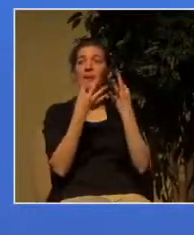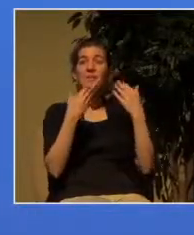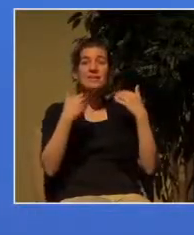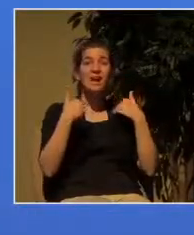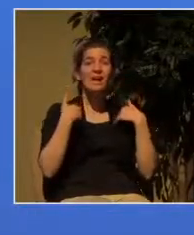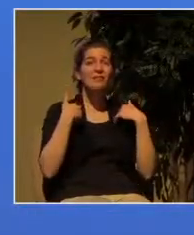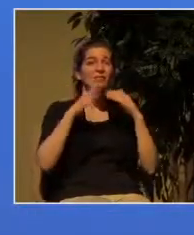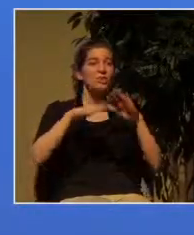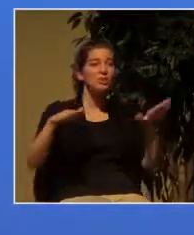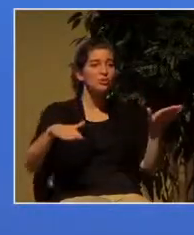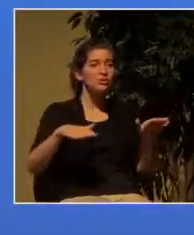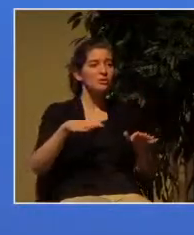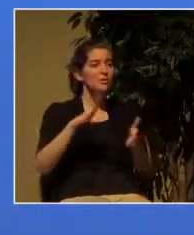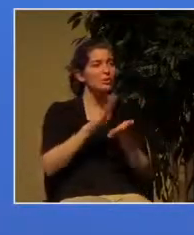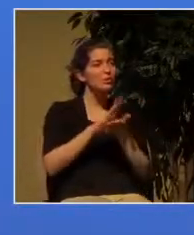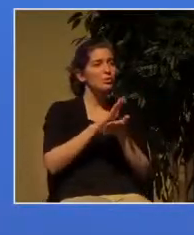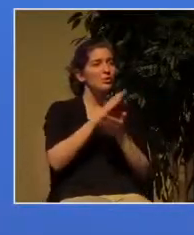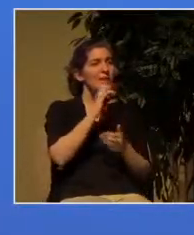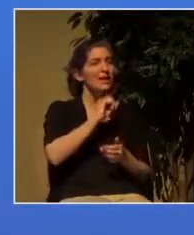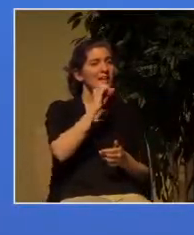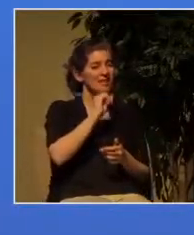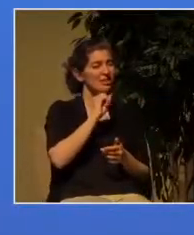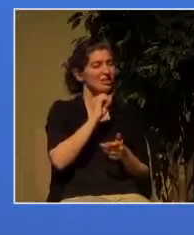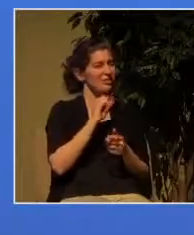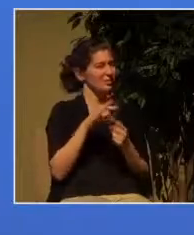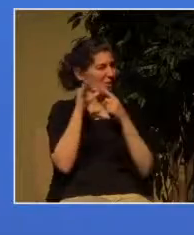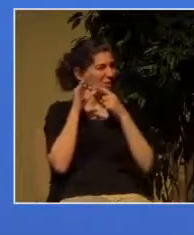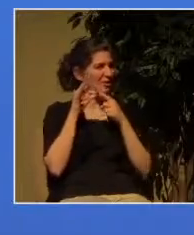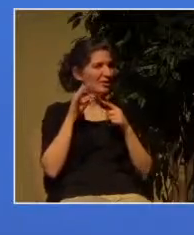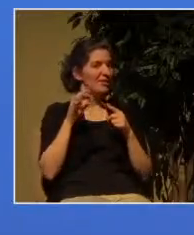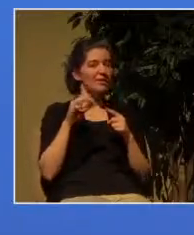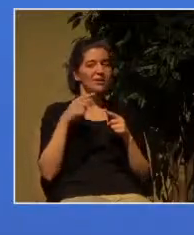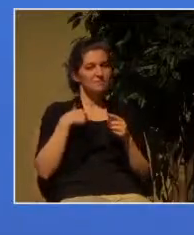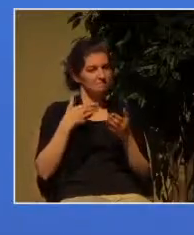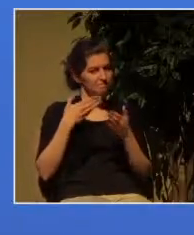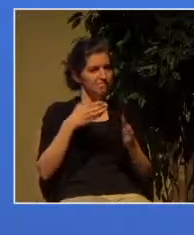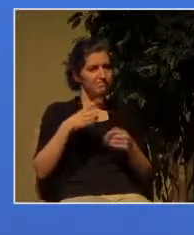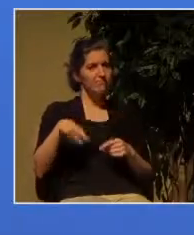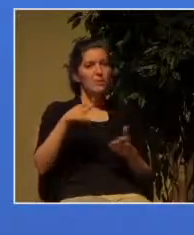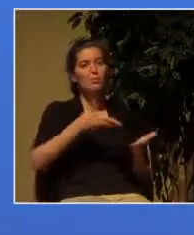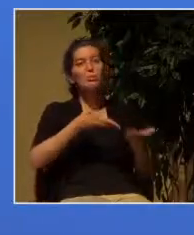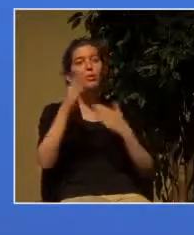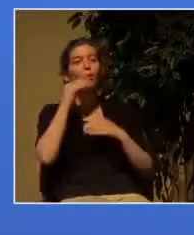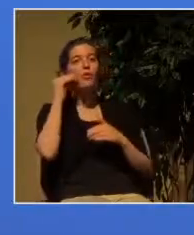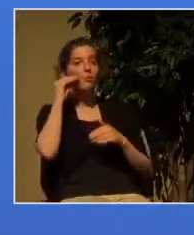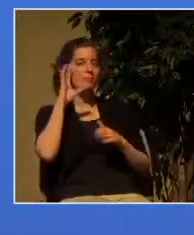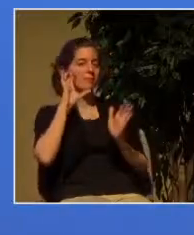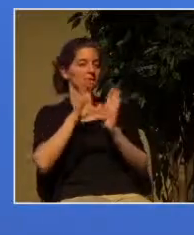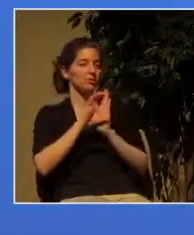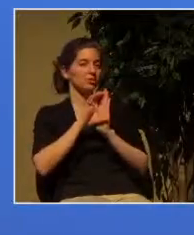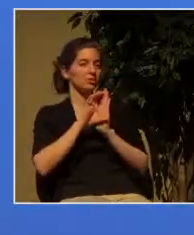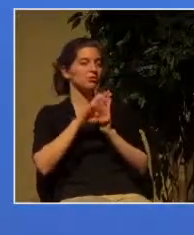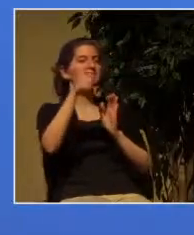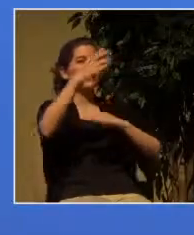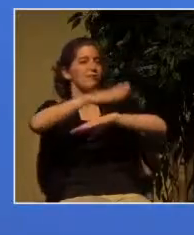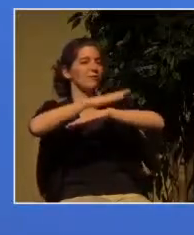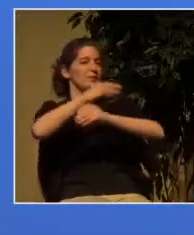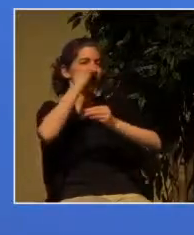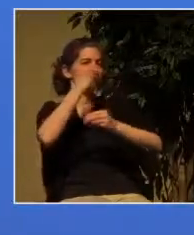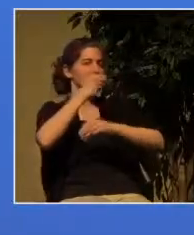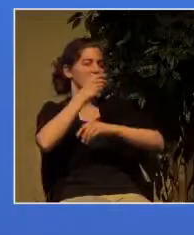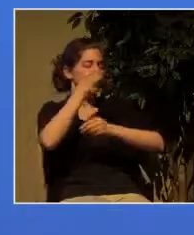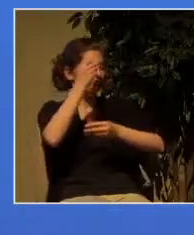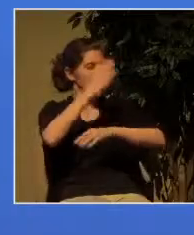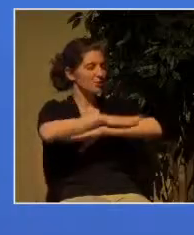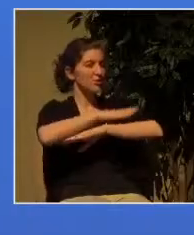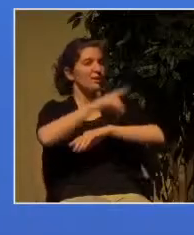number of copies at both of the desks take it home with you make a game out of that see who can look up a passage